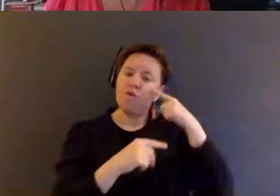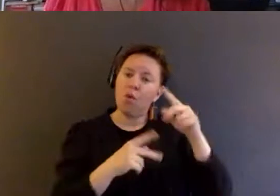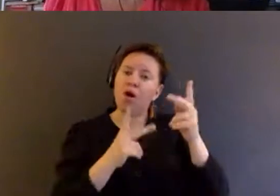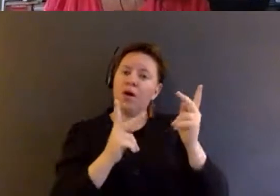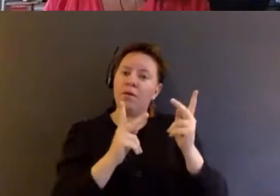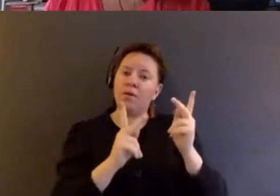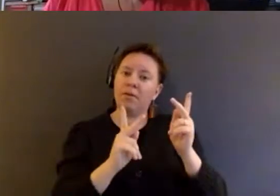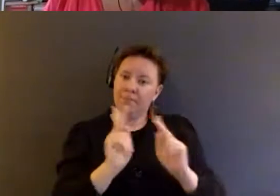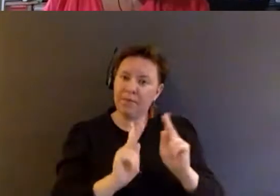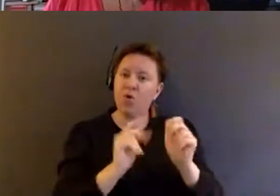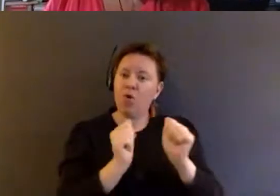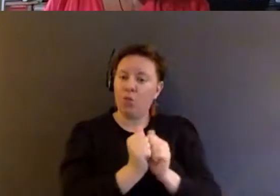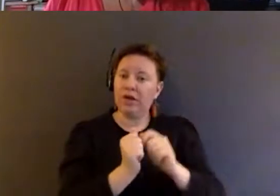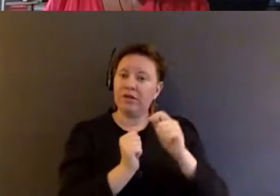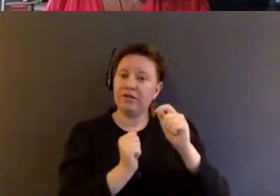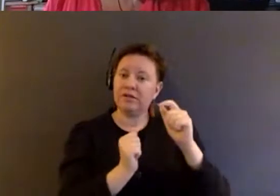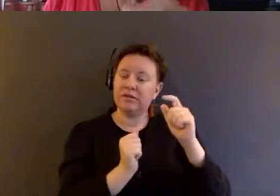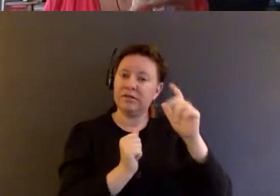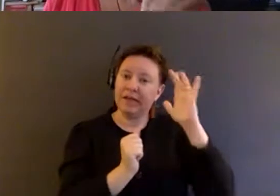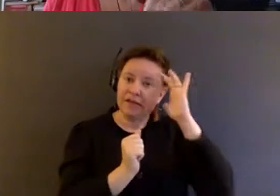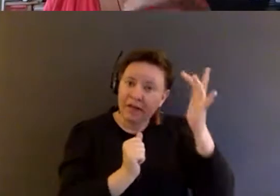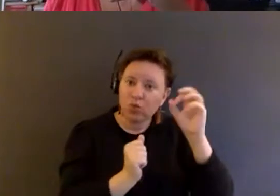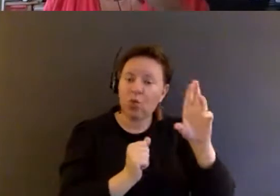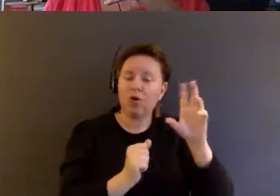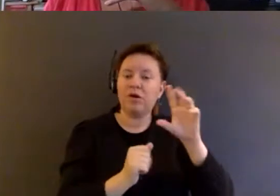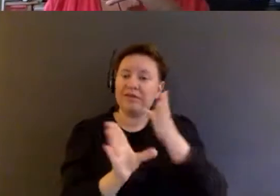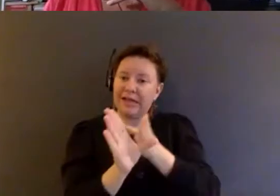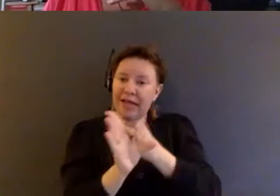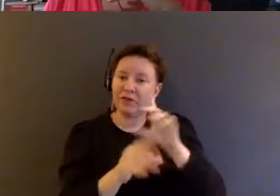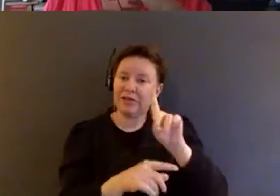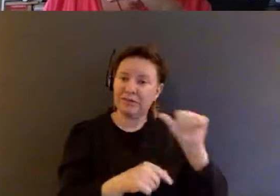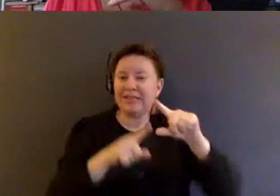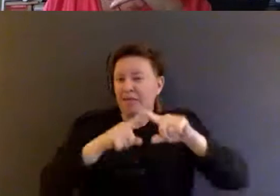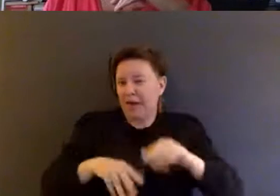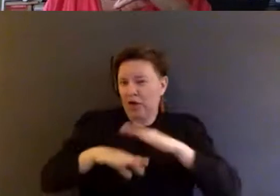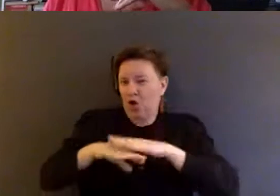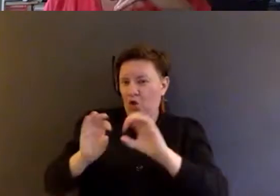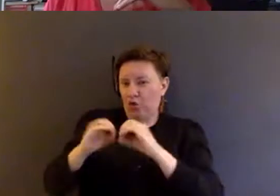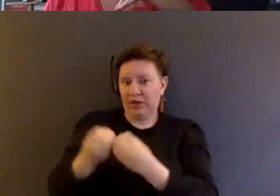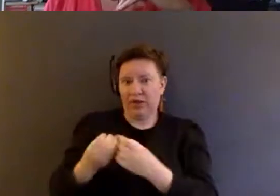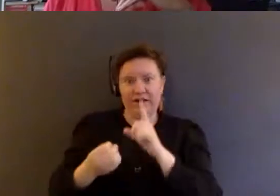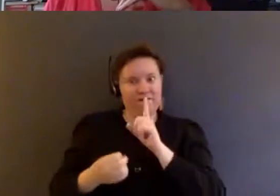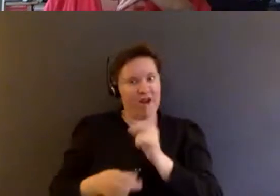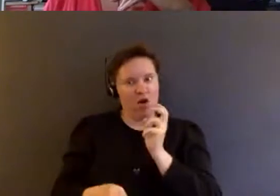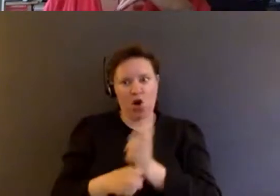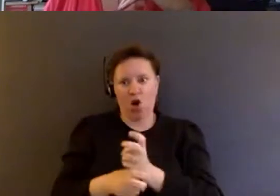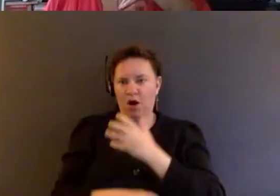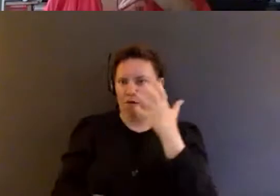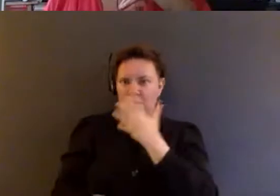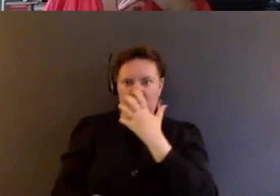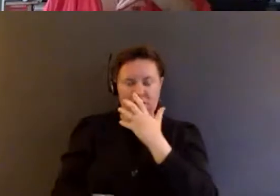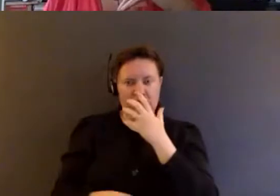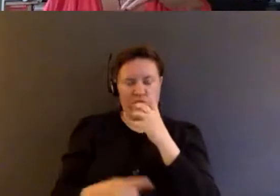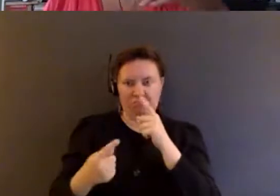intellectual or psychiatric disability, depending on the organization. And it's very hard to go against parents